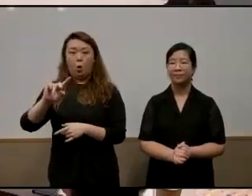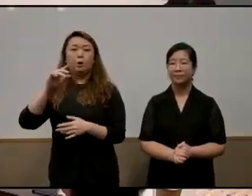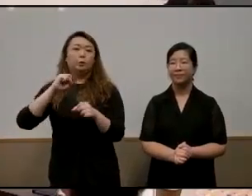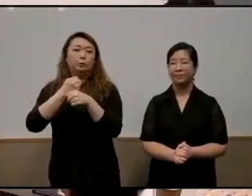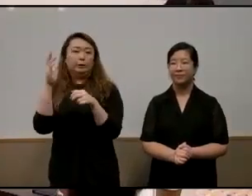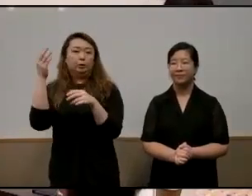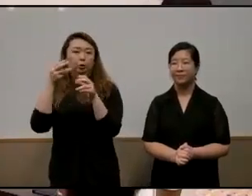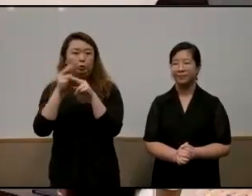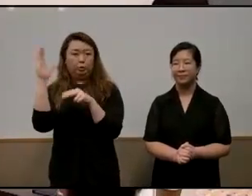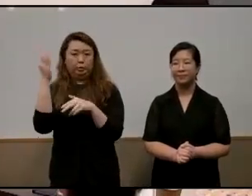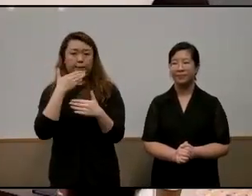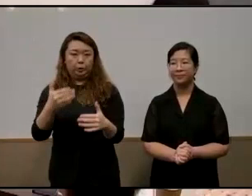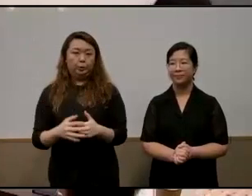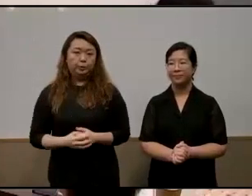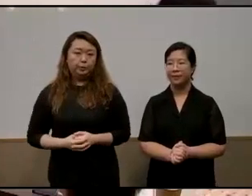seats thank you